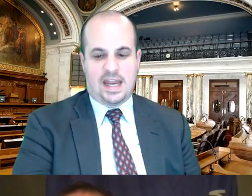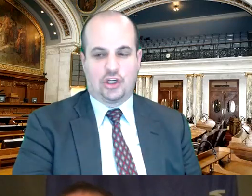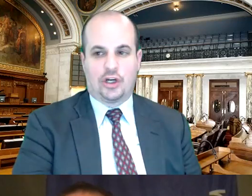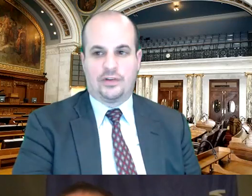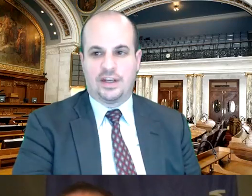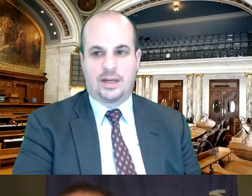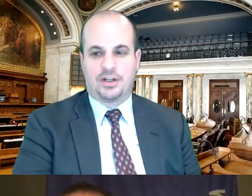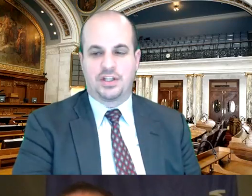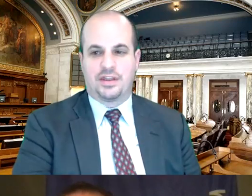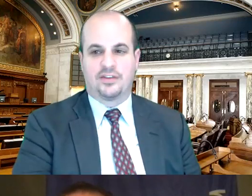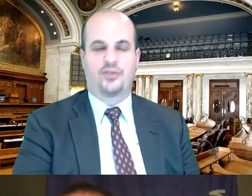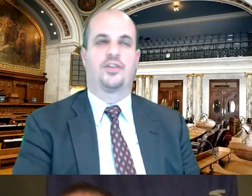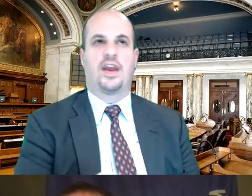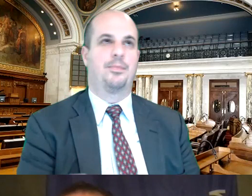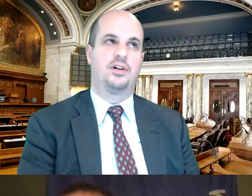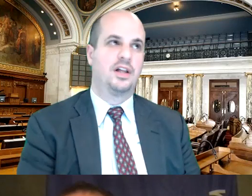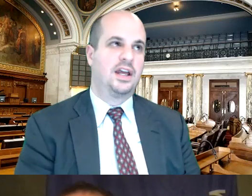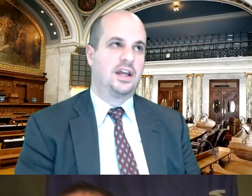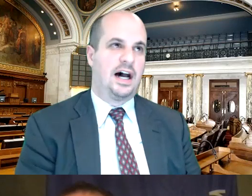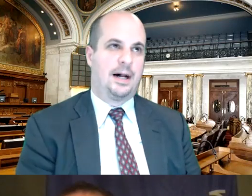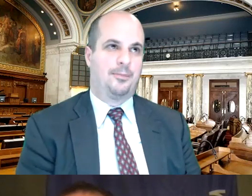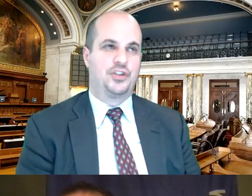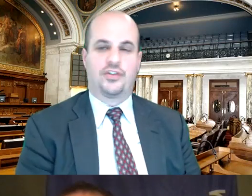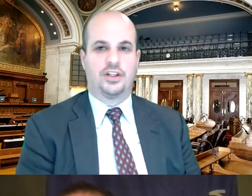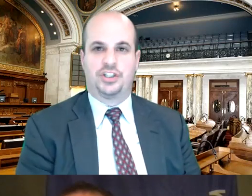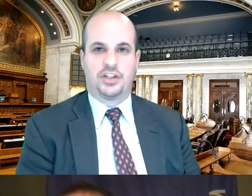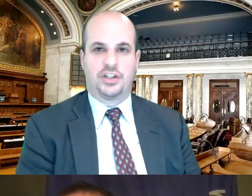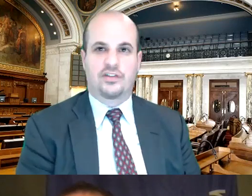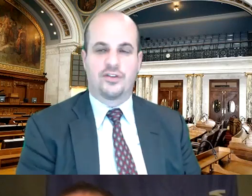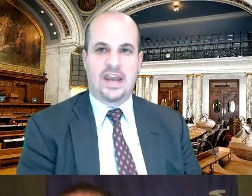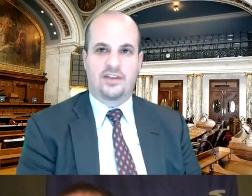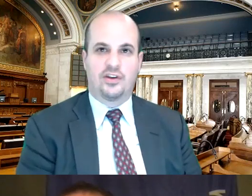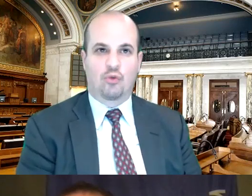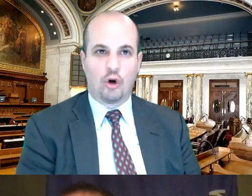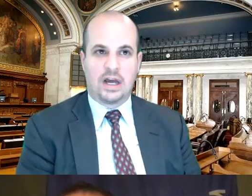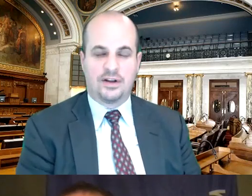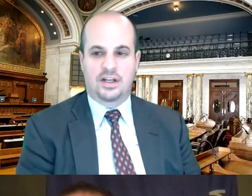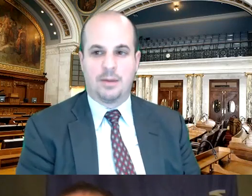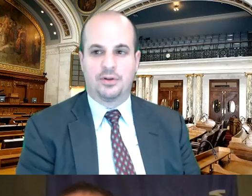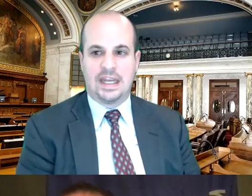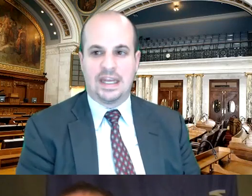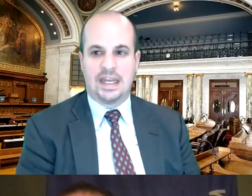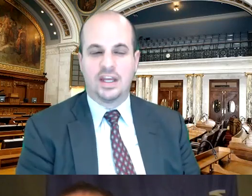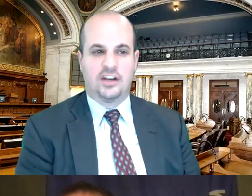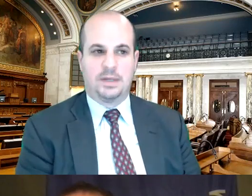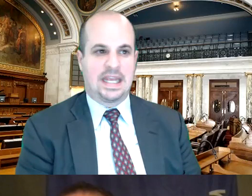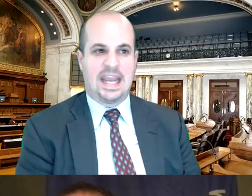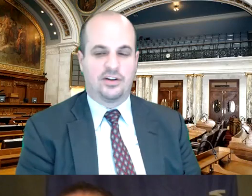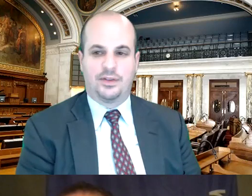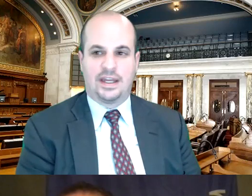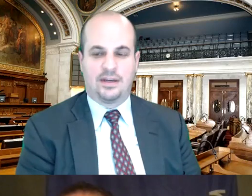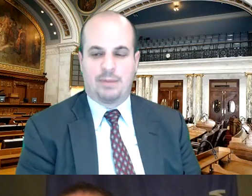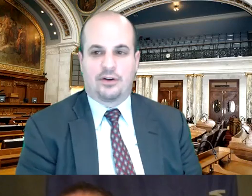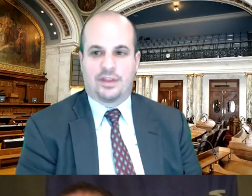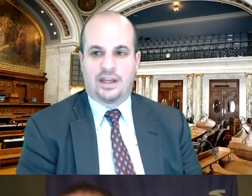the and you're already seeing a bunch of things for example um just the logistics of the vaccine rollout in a couple days is being